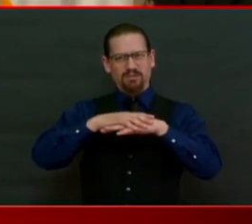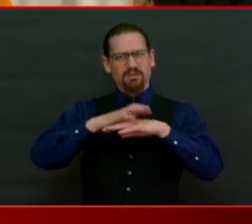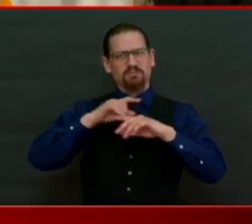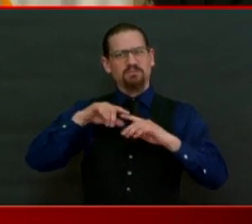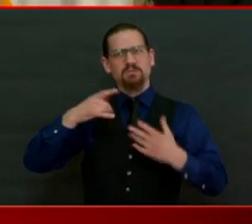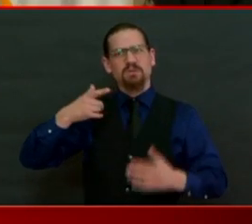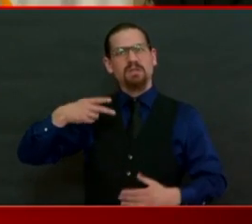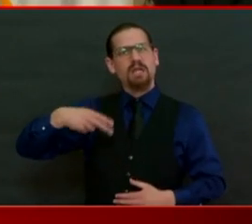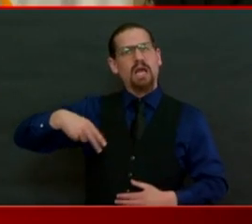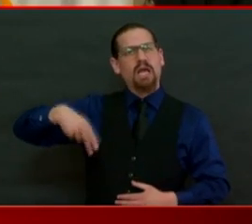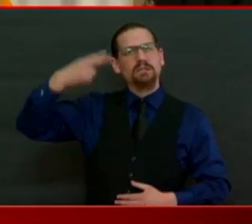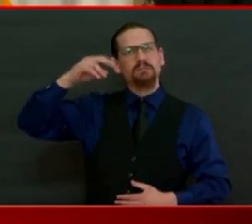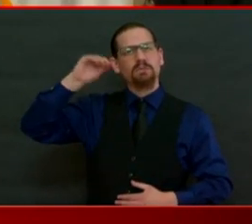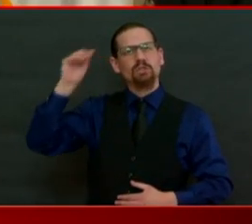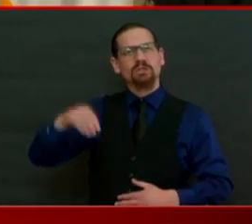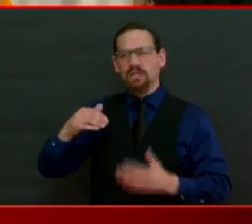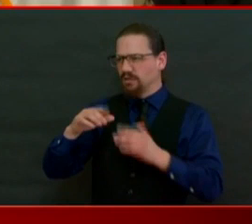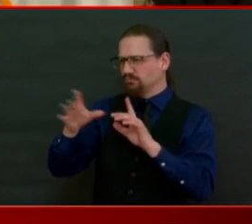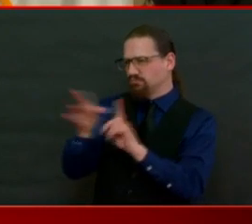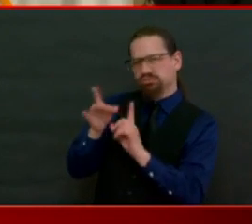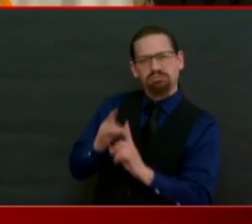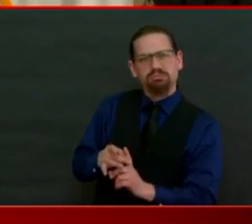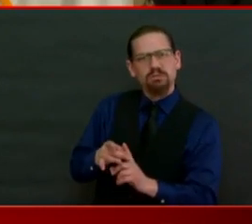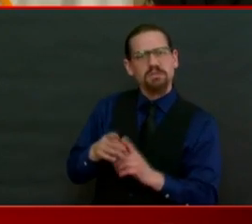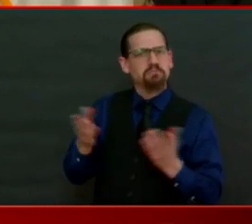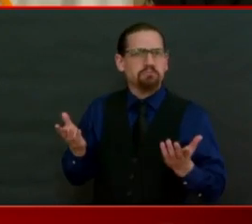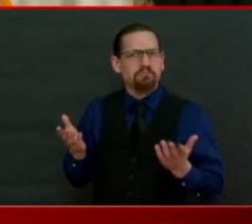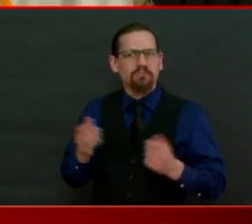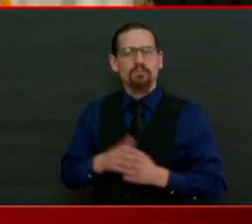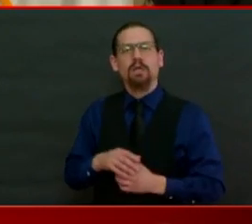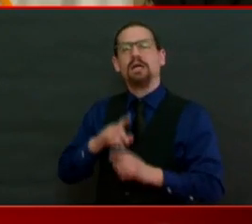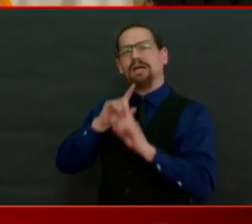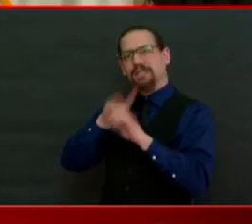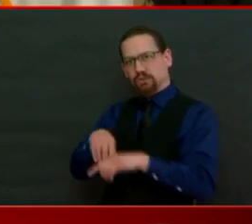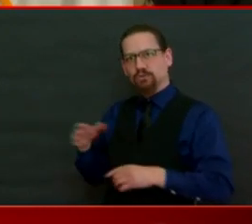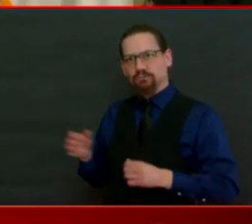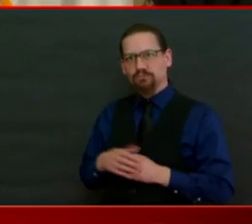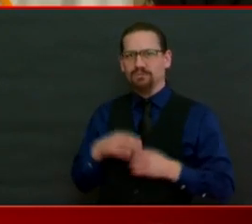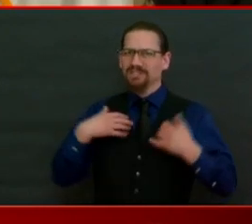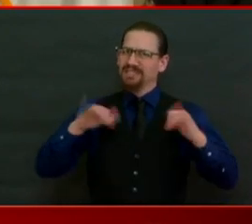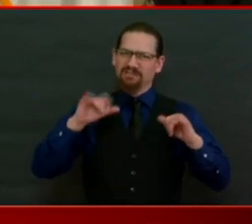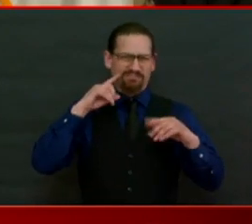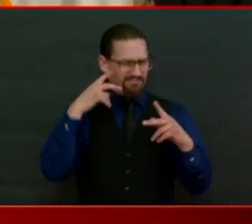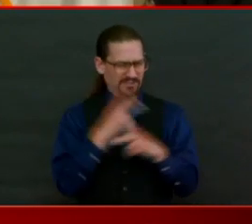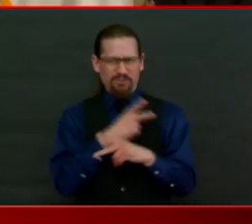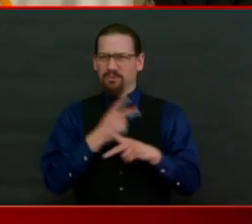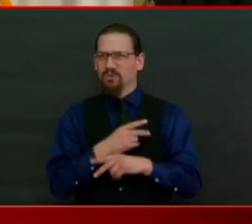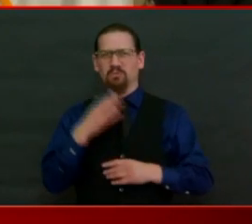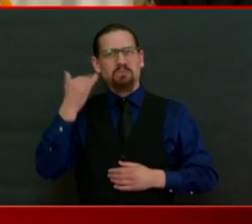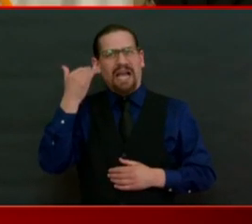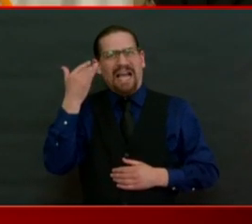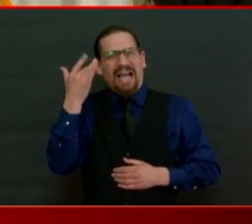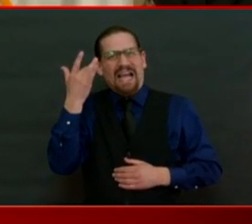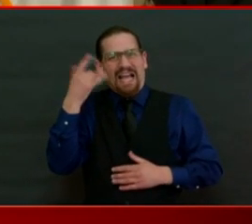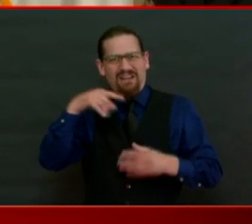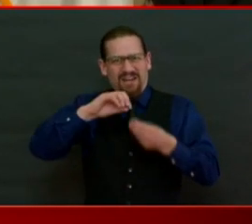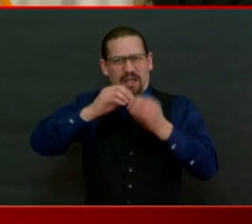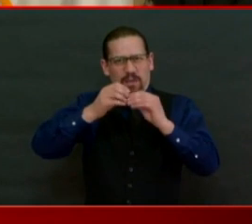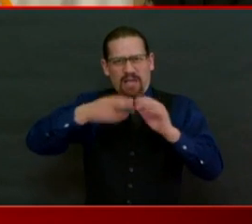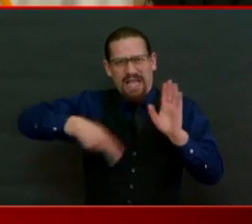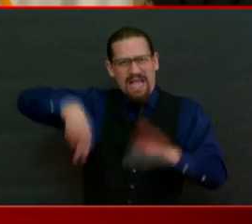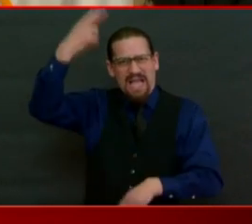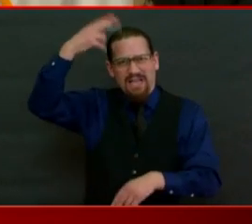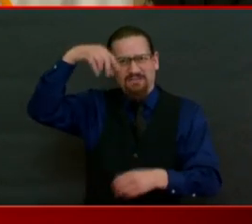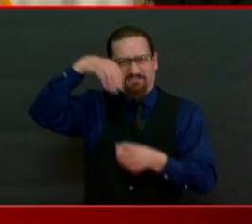to unpack and understand. We do know that certain communities have higher